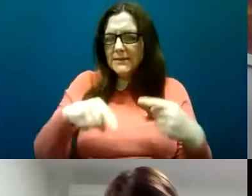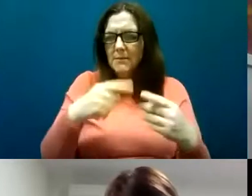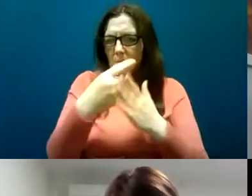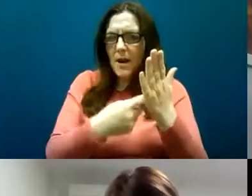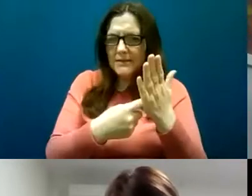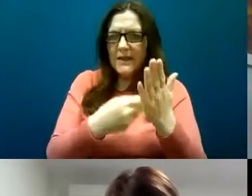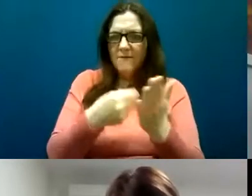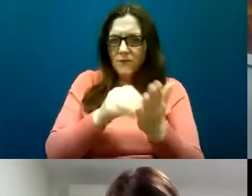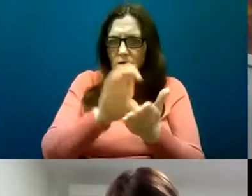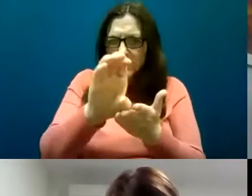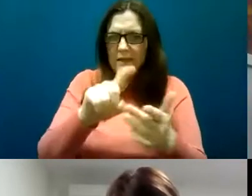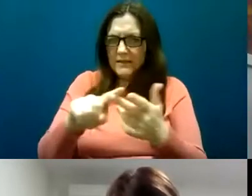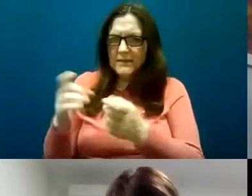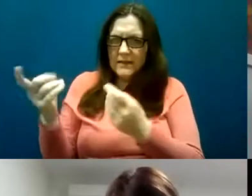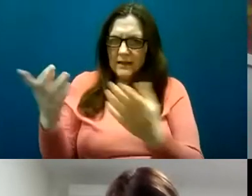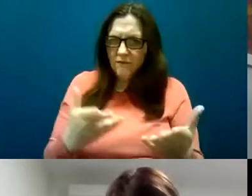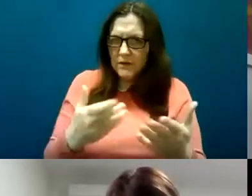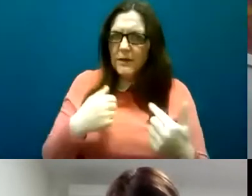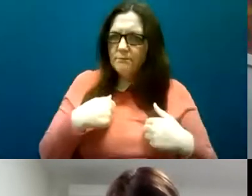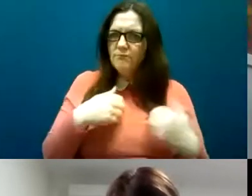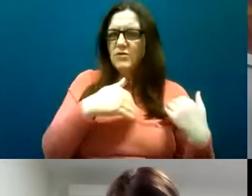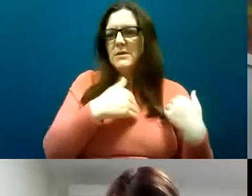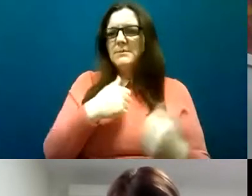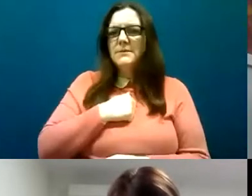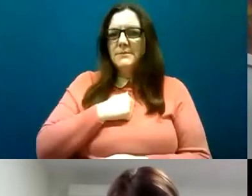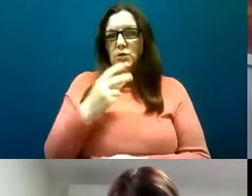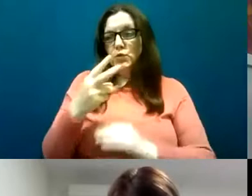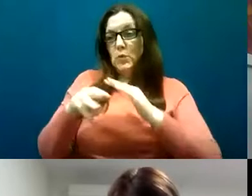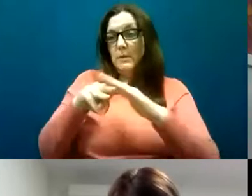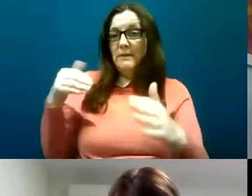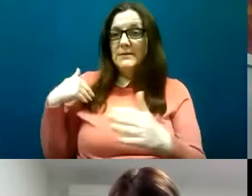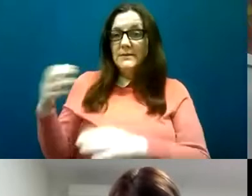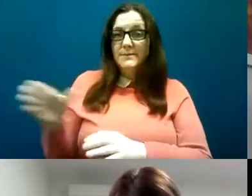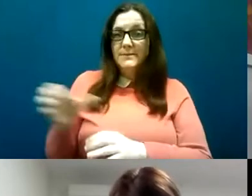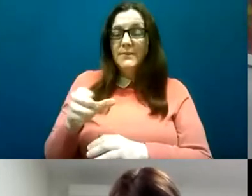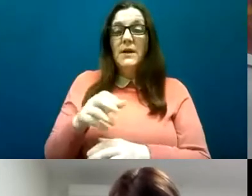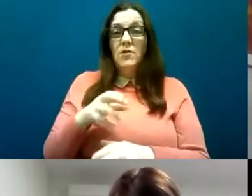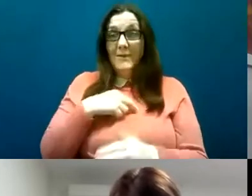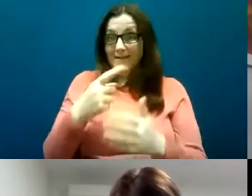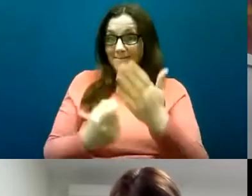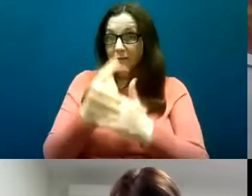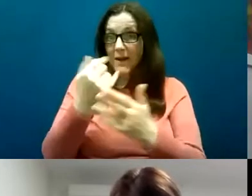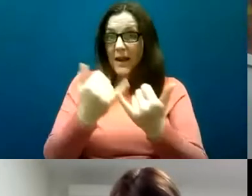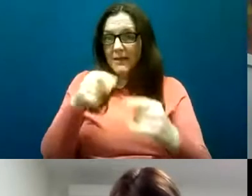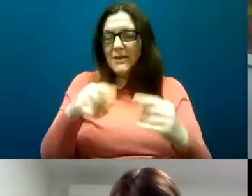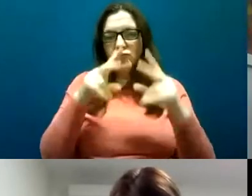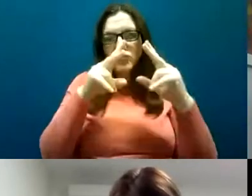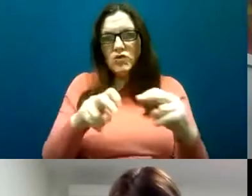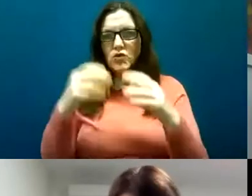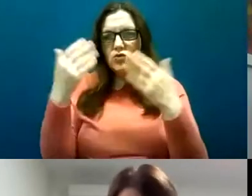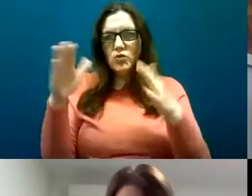funding and delivery so I think an event like this and the research that was presented today